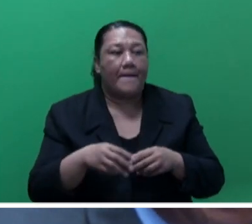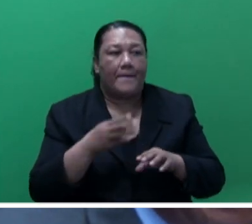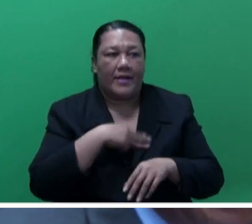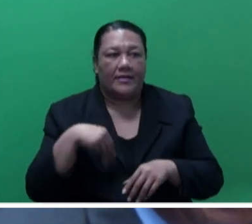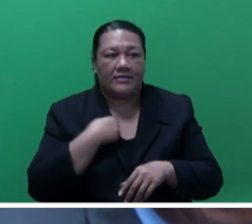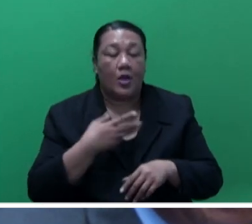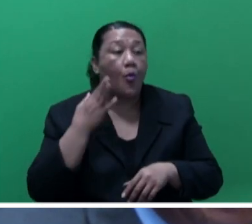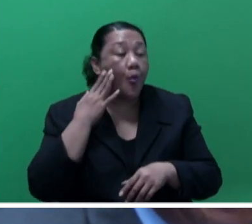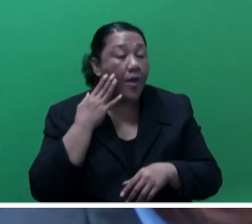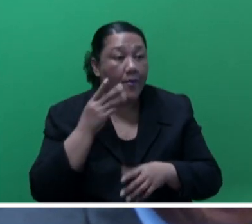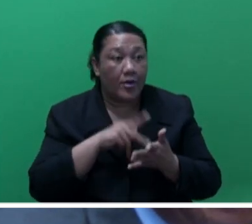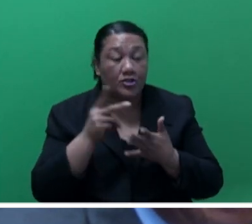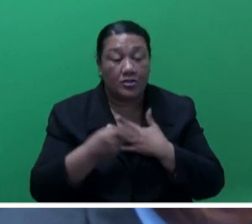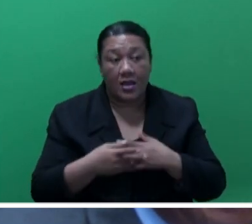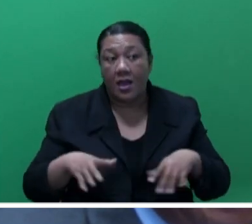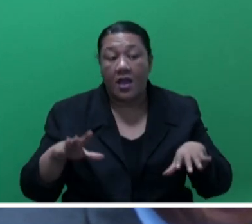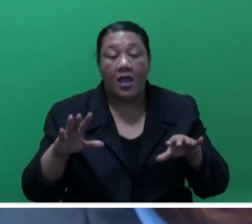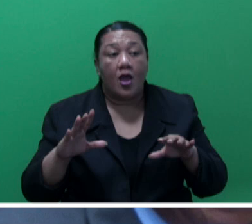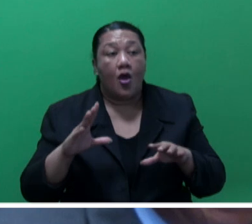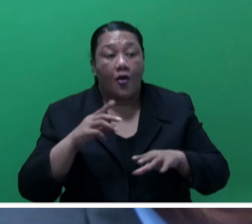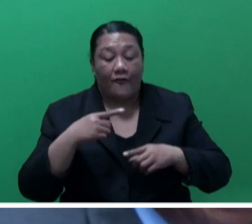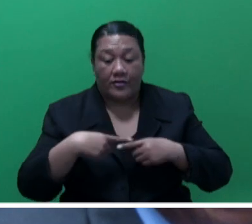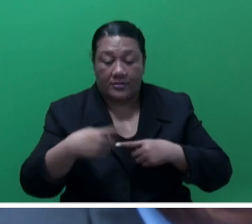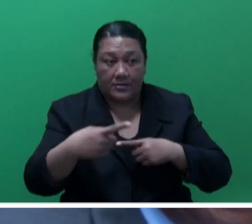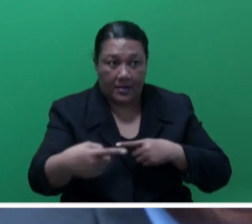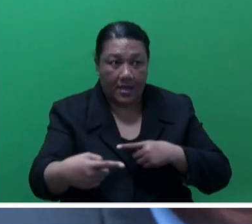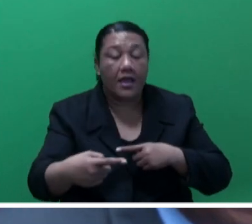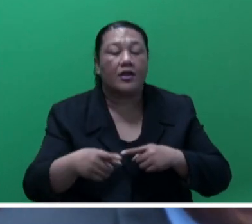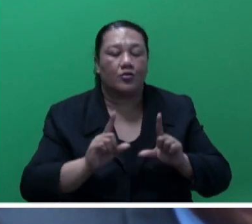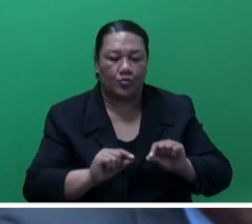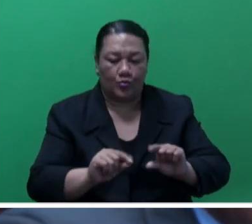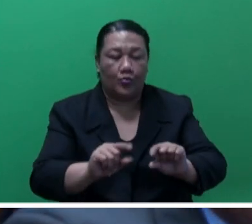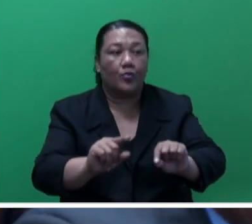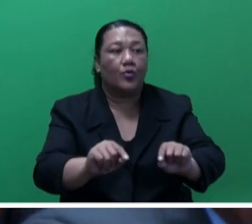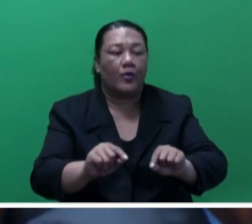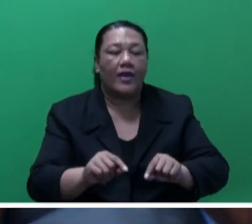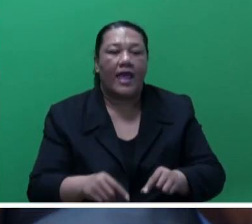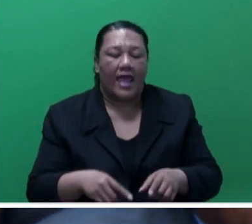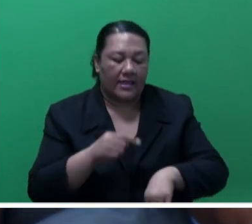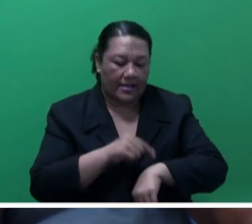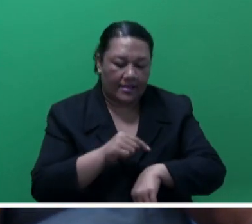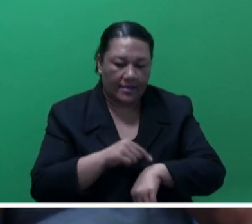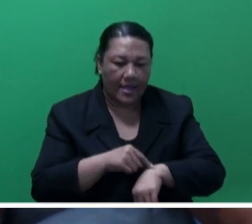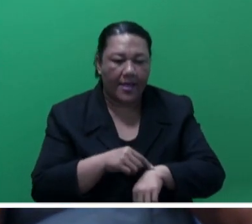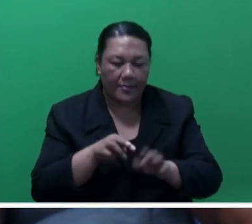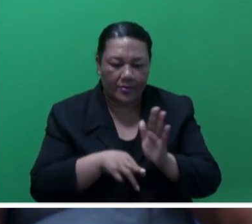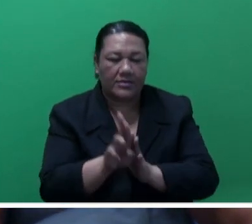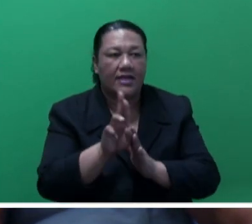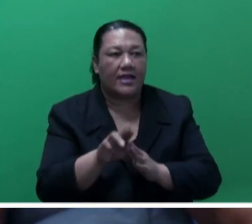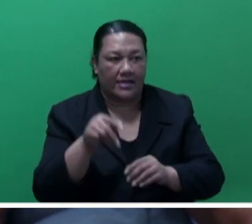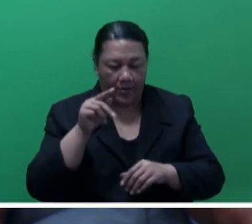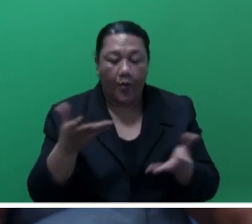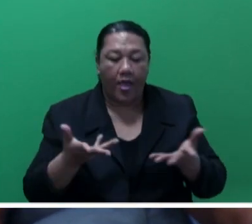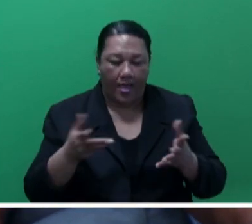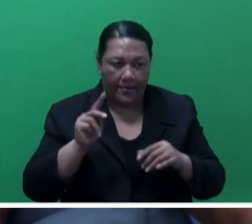Labour Mobility for Sustainable Development and Climate Resilience in the Pacific. This initiative is being carried